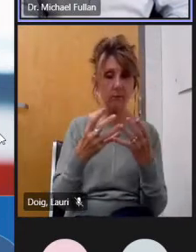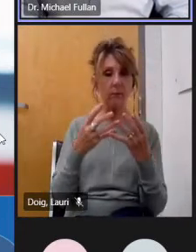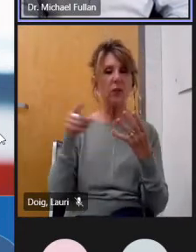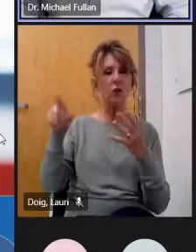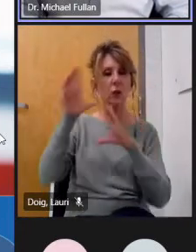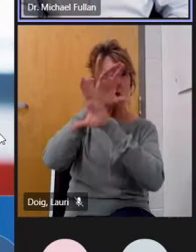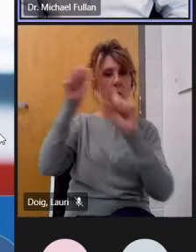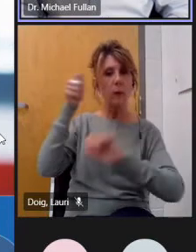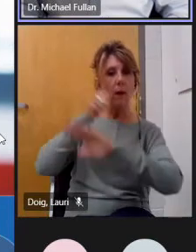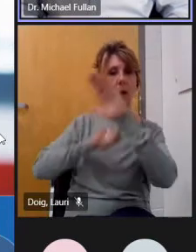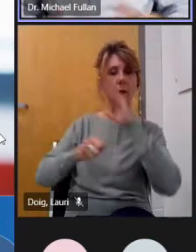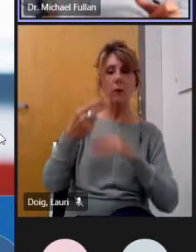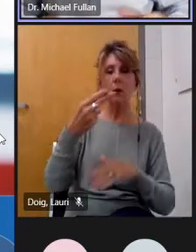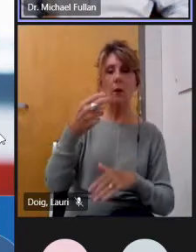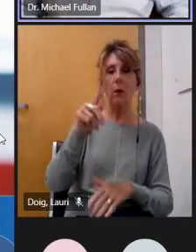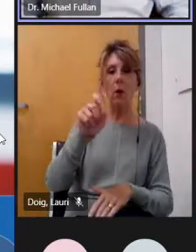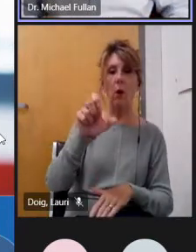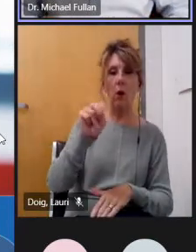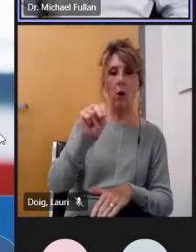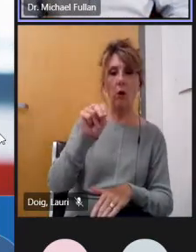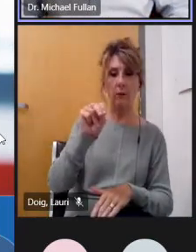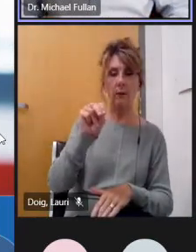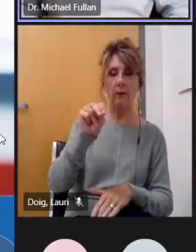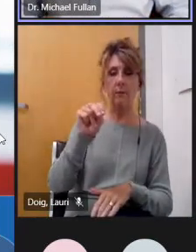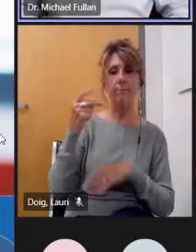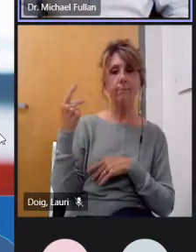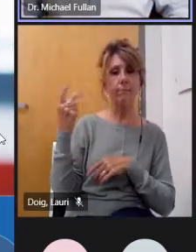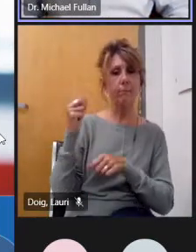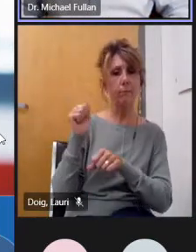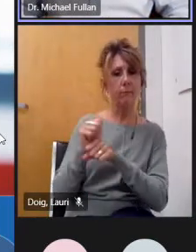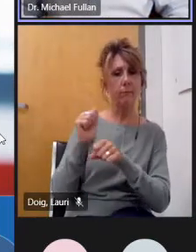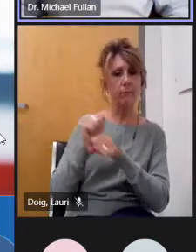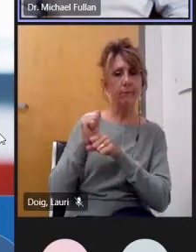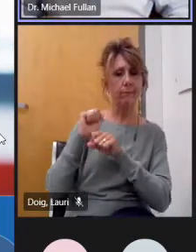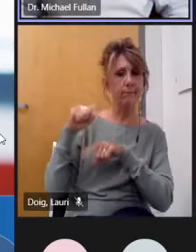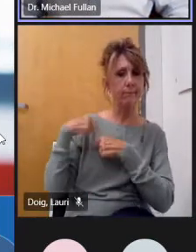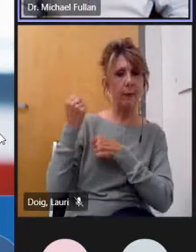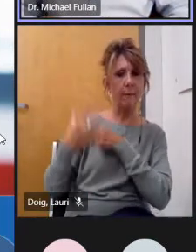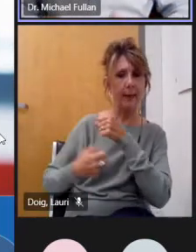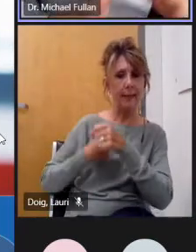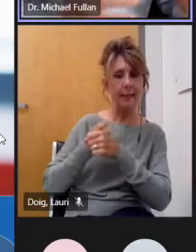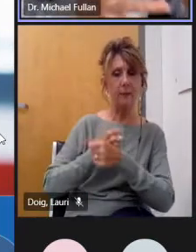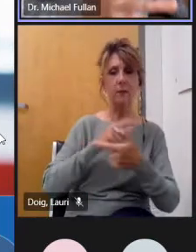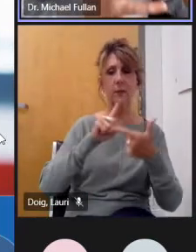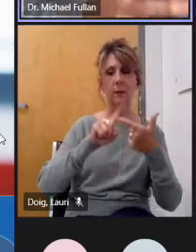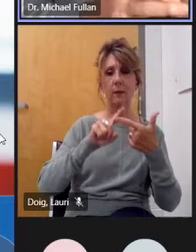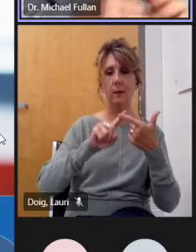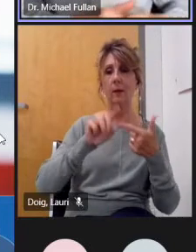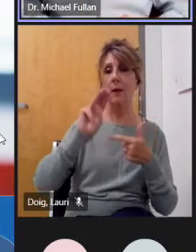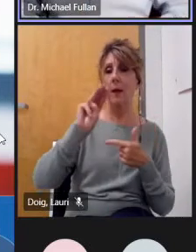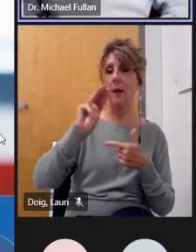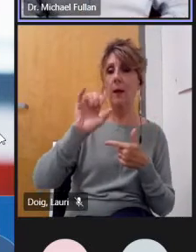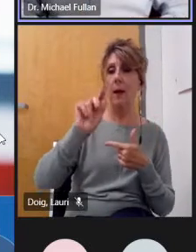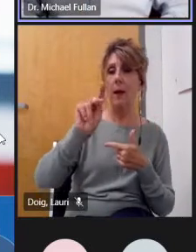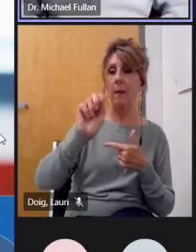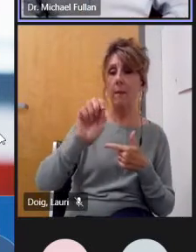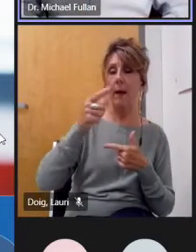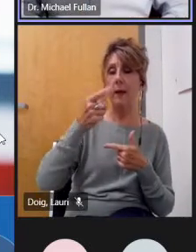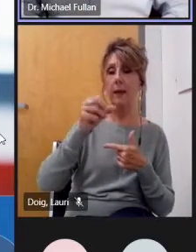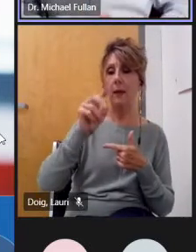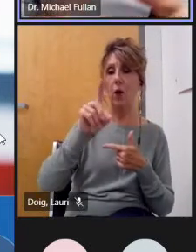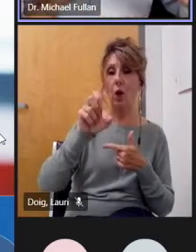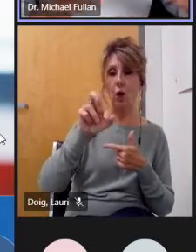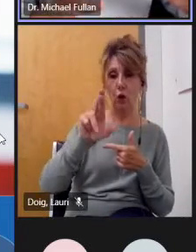and uh we've worked together for a long time uh meg gardner's from hamilton is our capacity builder